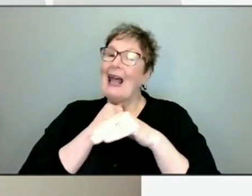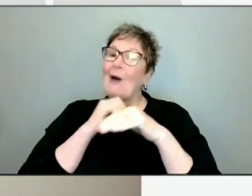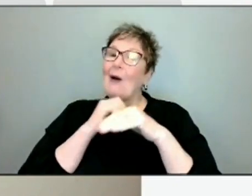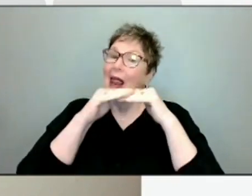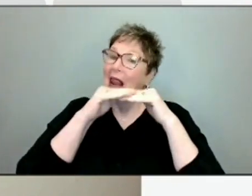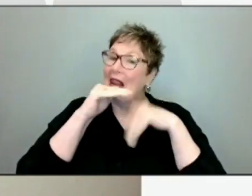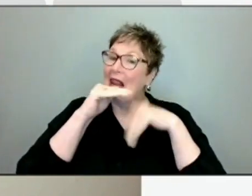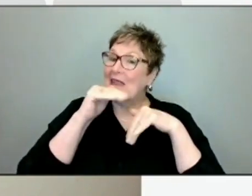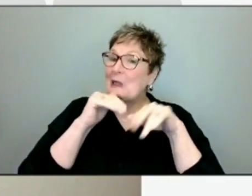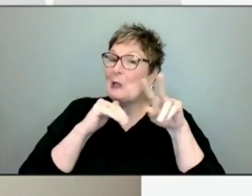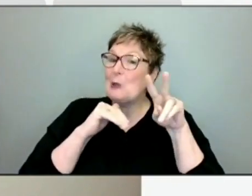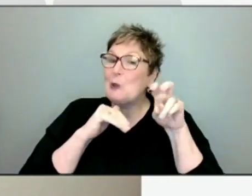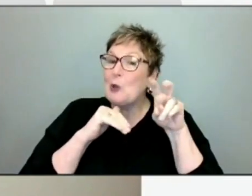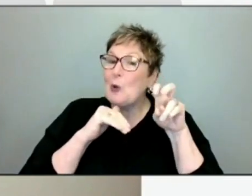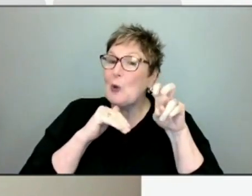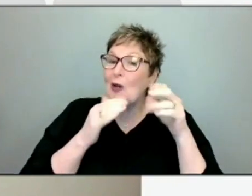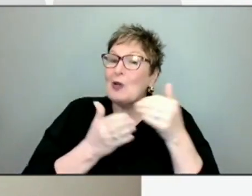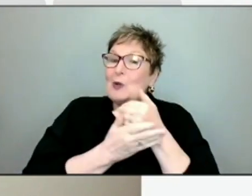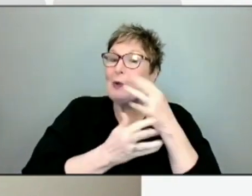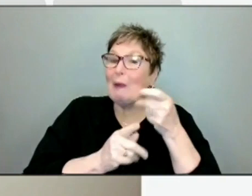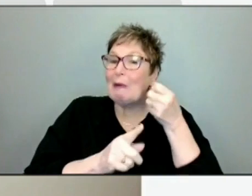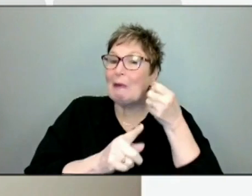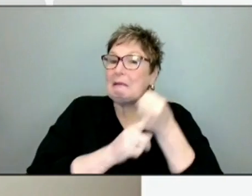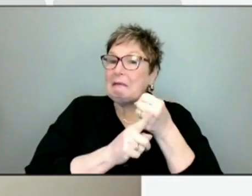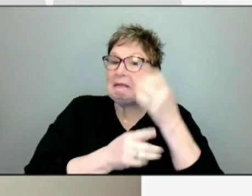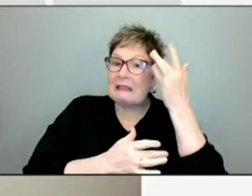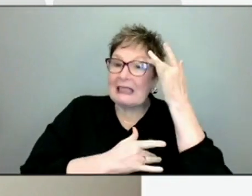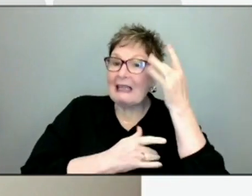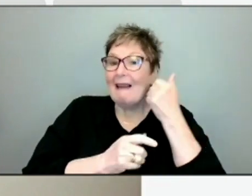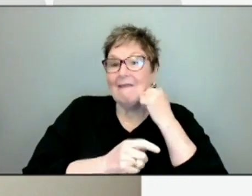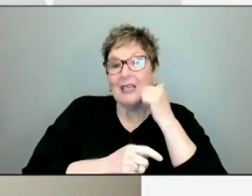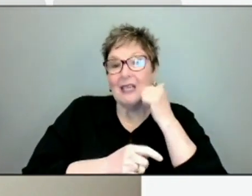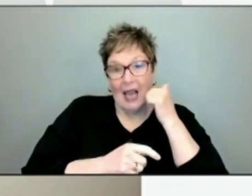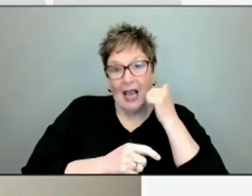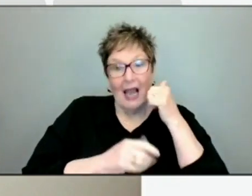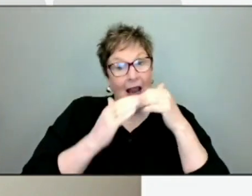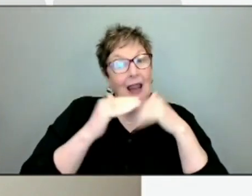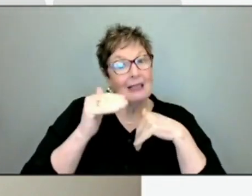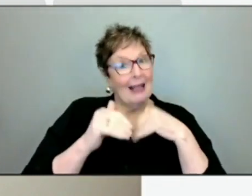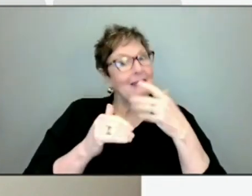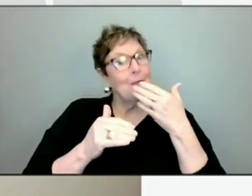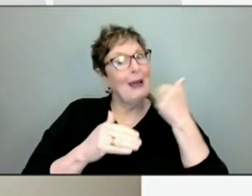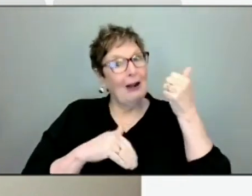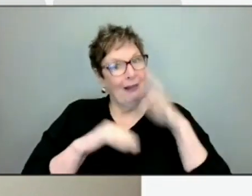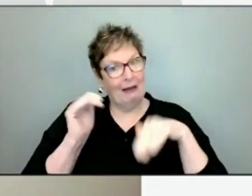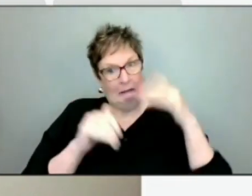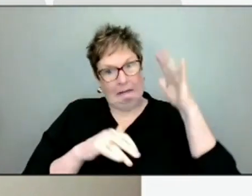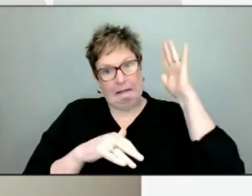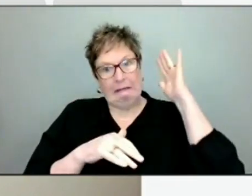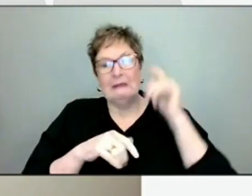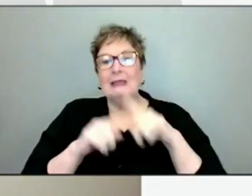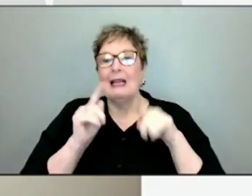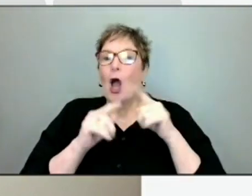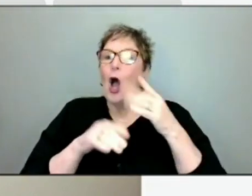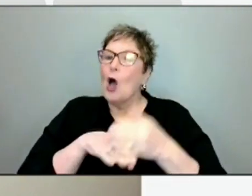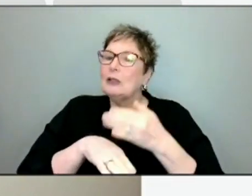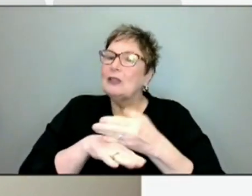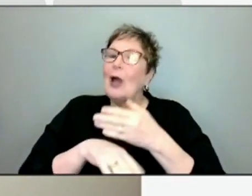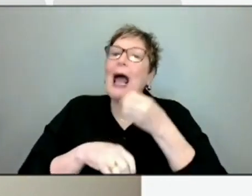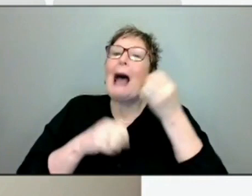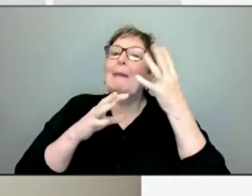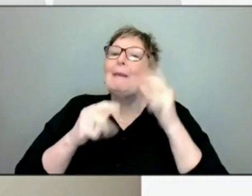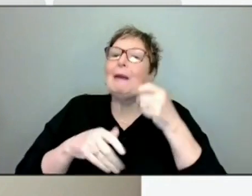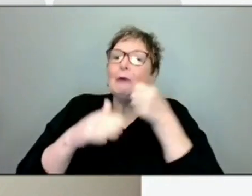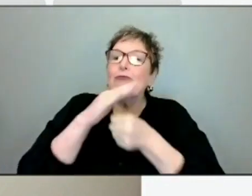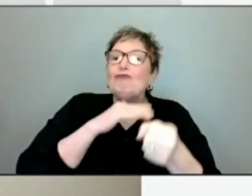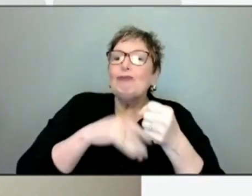cases a day, which is good progress from where we were previously. We're also seeing improvements in the number of patients we have in the hospital